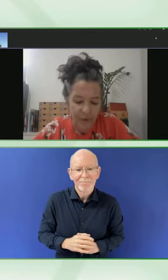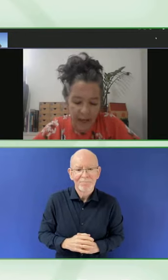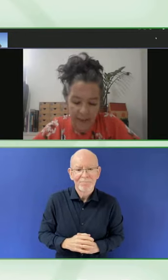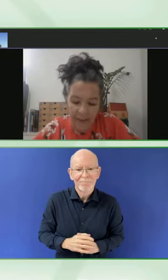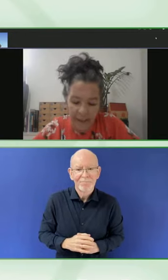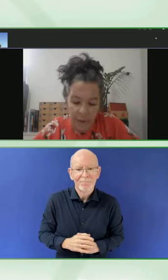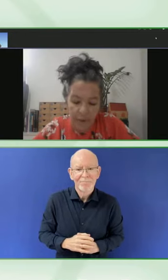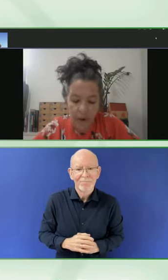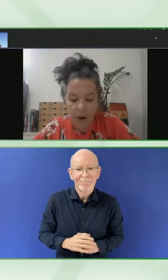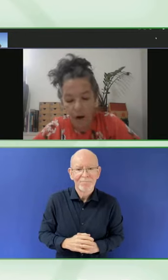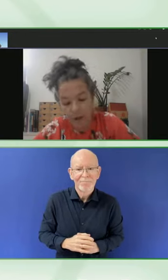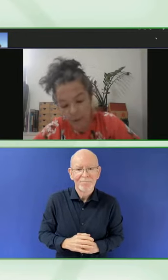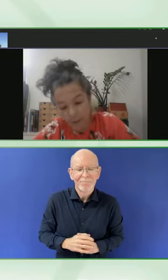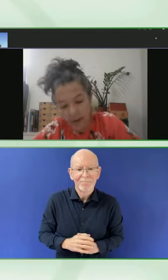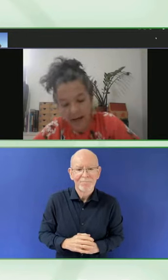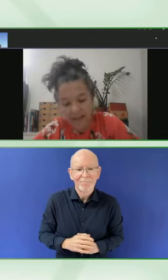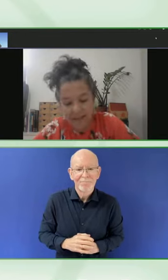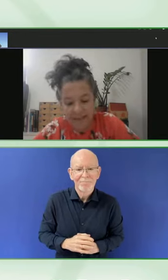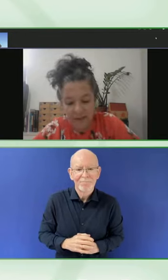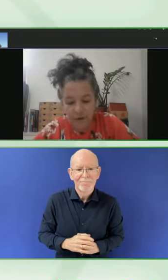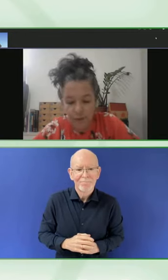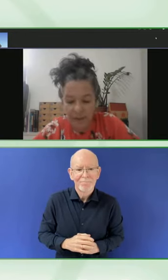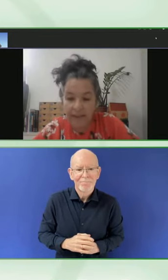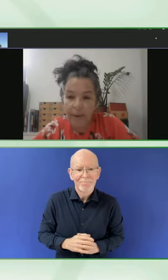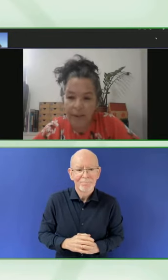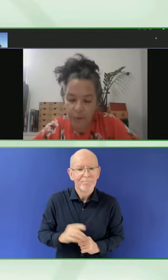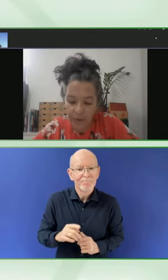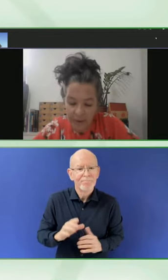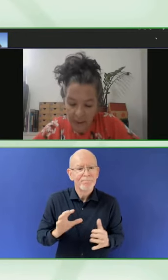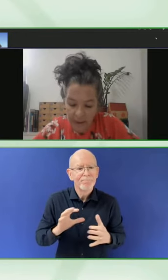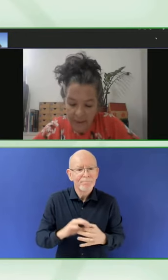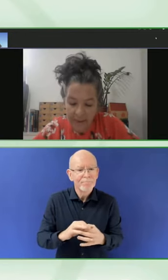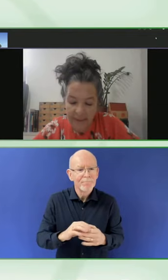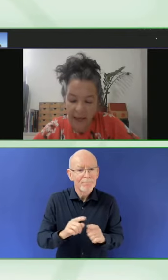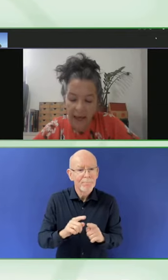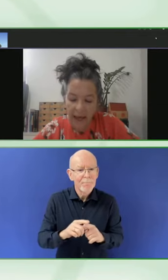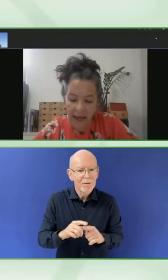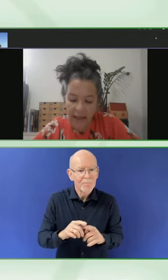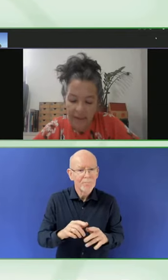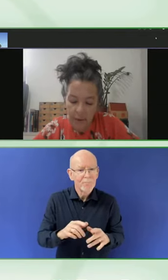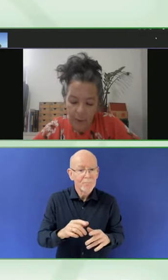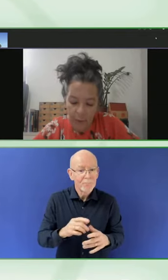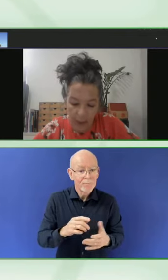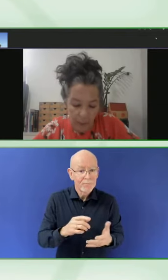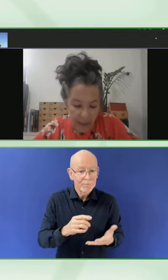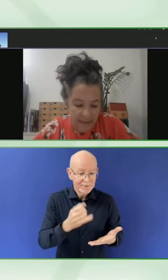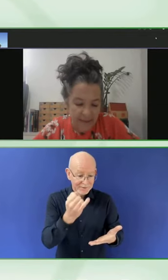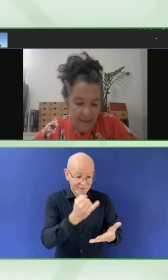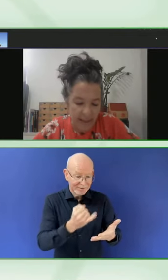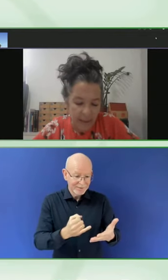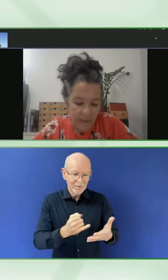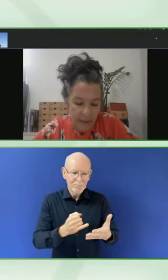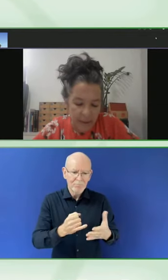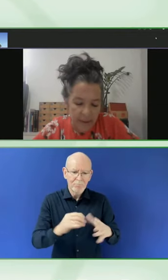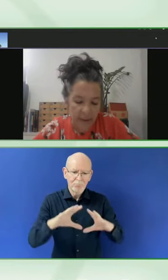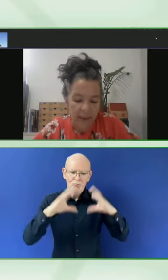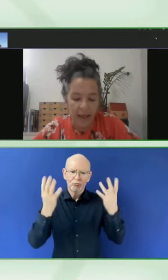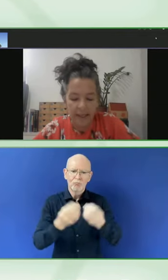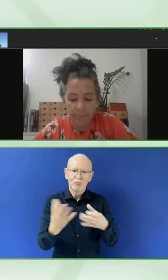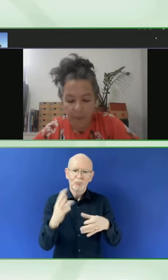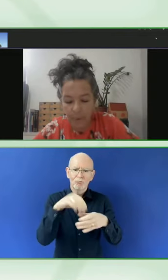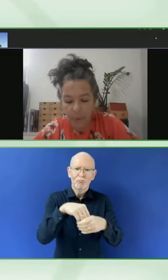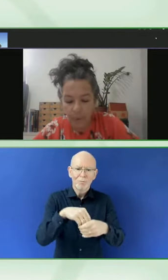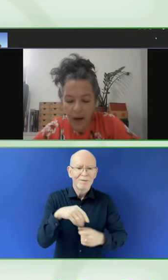who've had little or no access to literature texts as well as the elderly